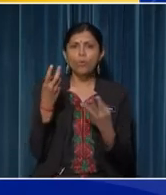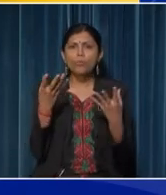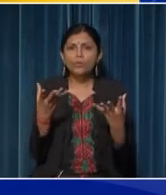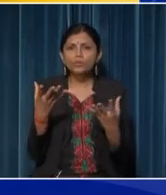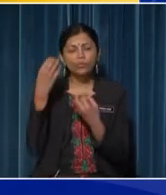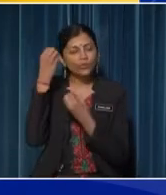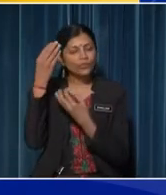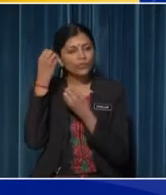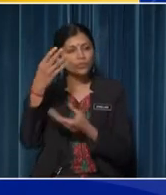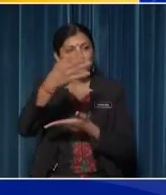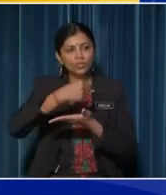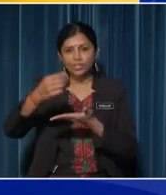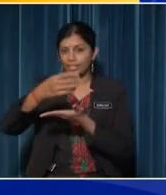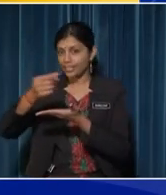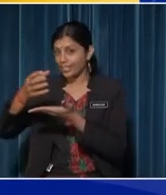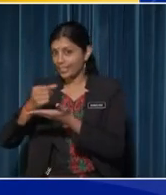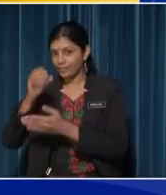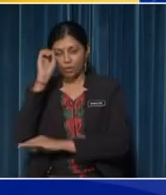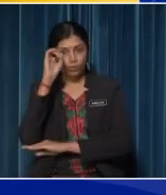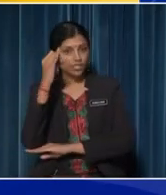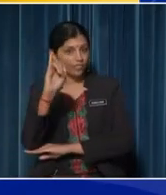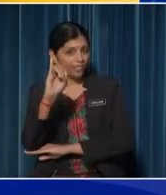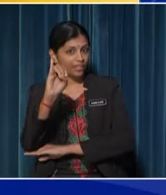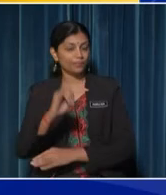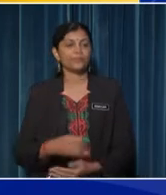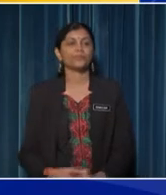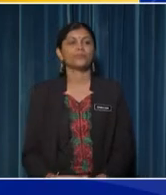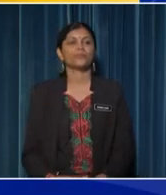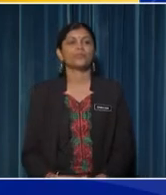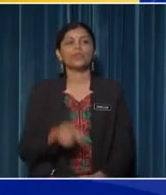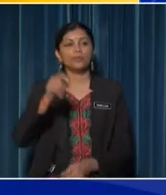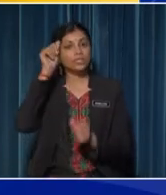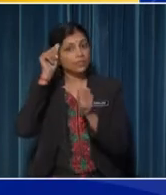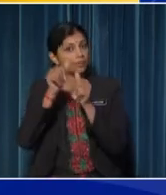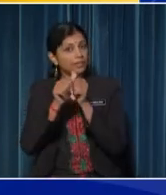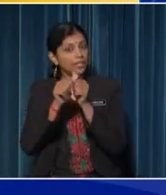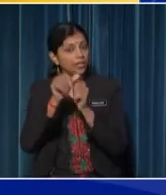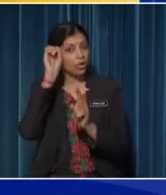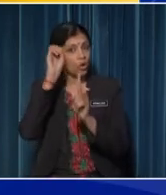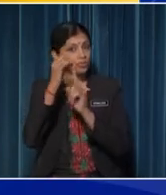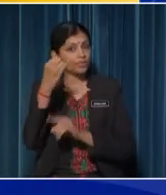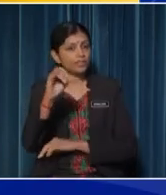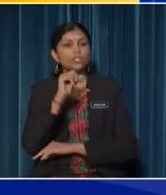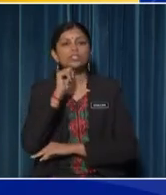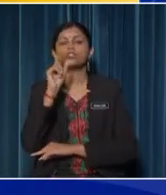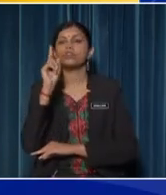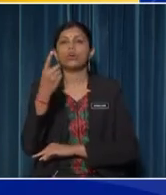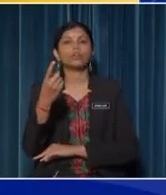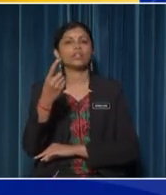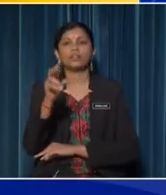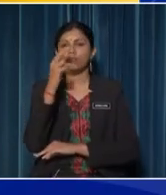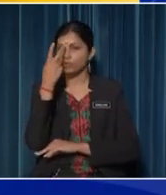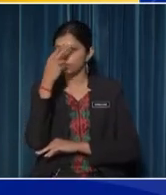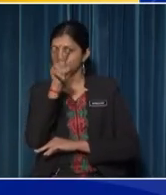you can gather by observing? You should remember that Observing not only